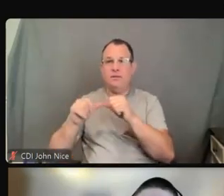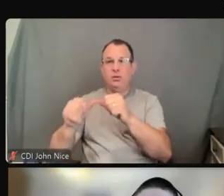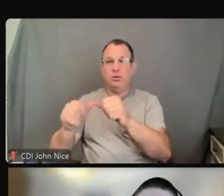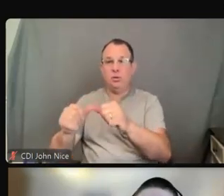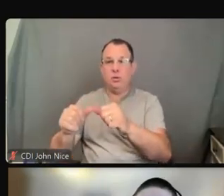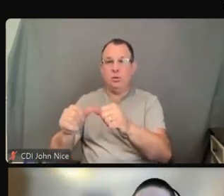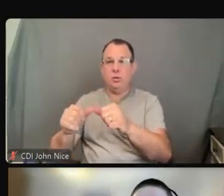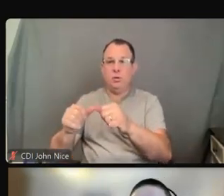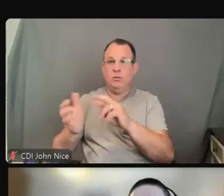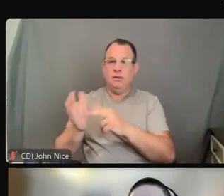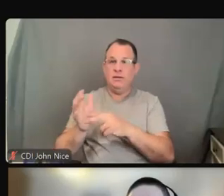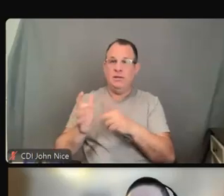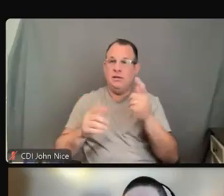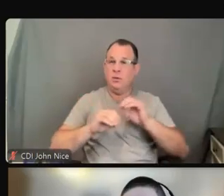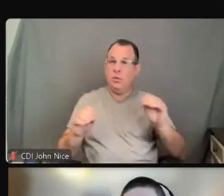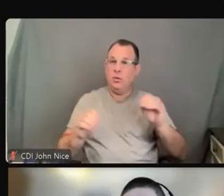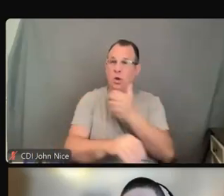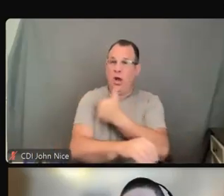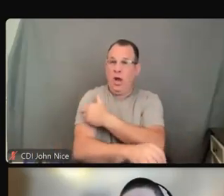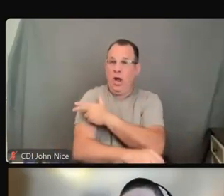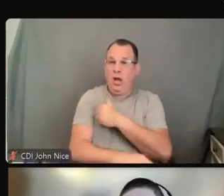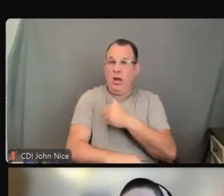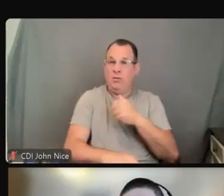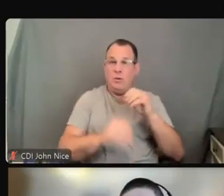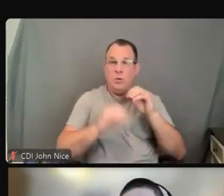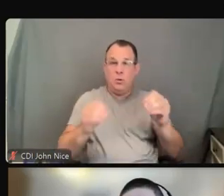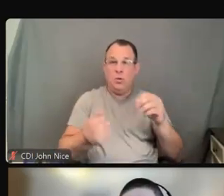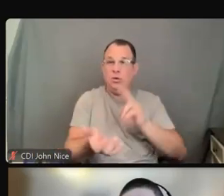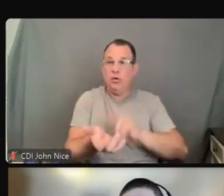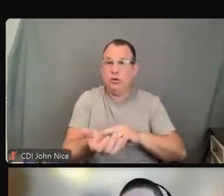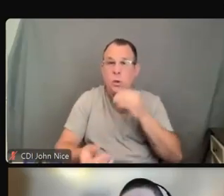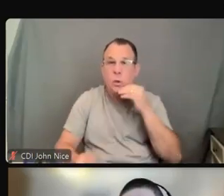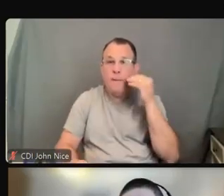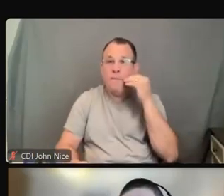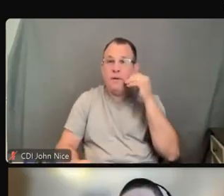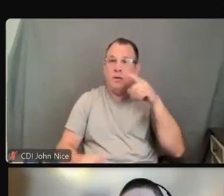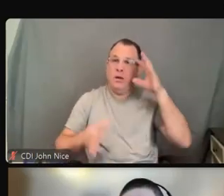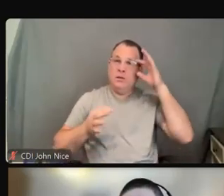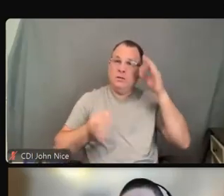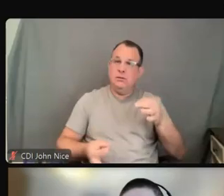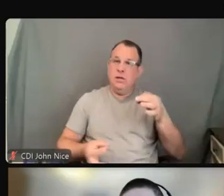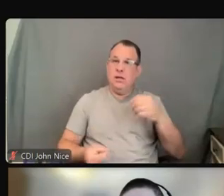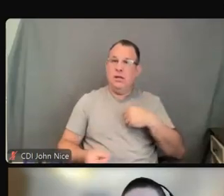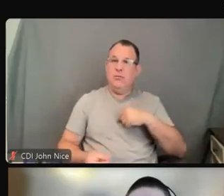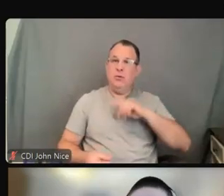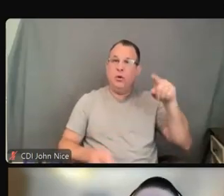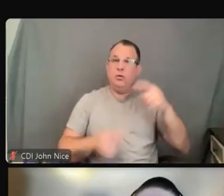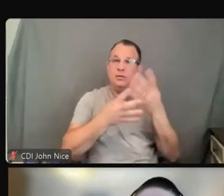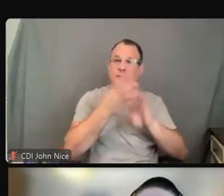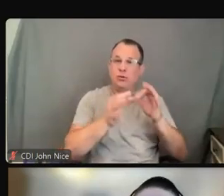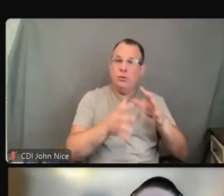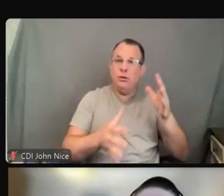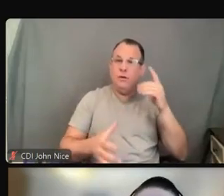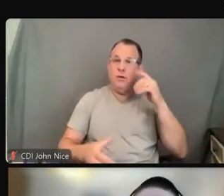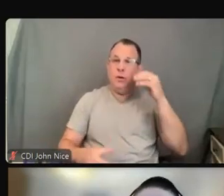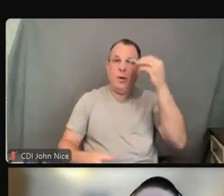should ever decide that I'm only going to schedule an interpreter on Mondays and Thursdays when the